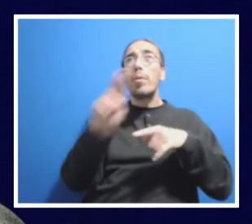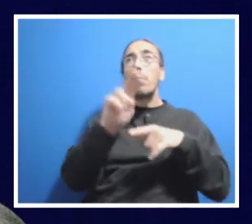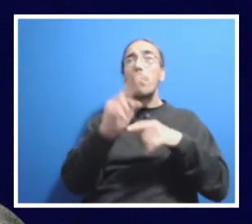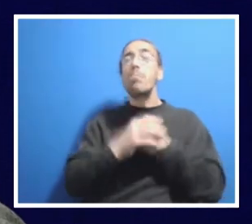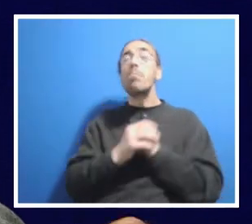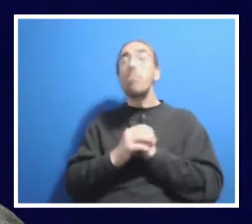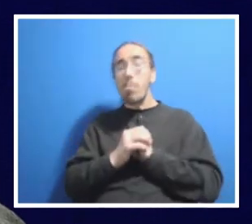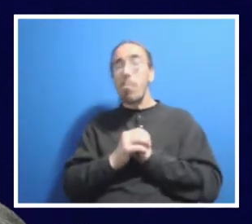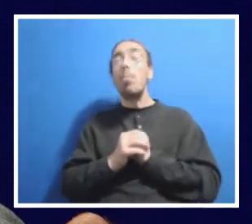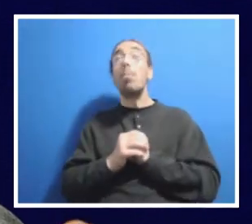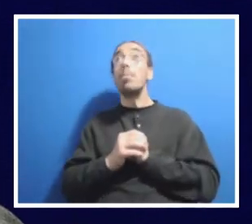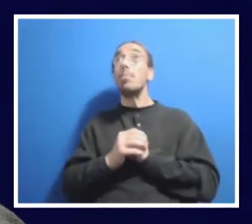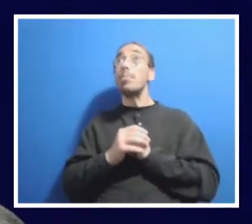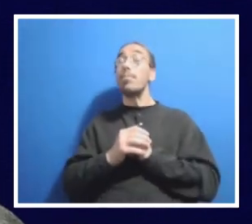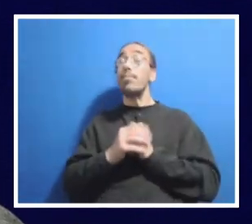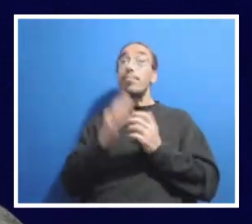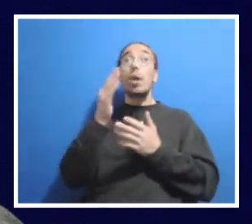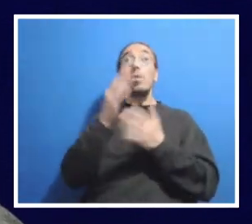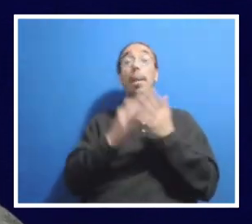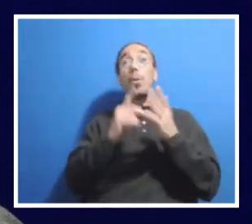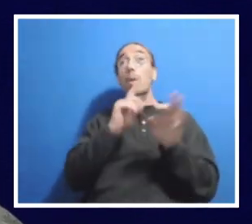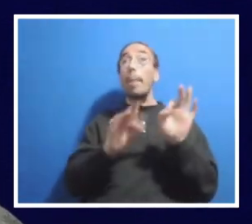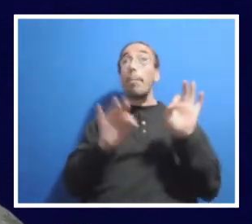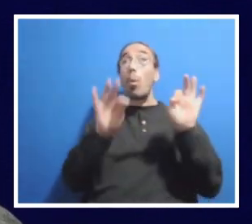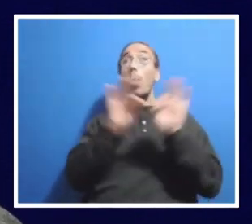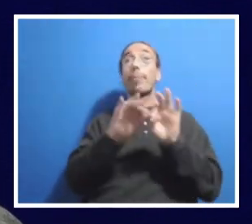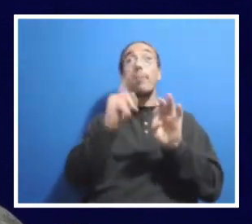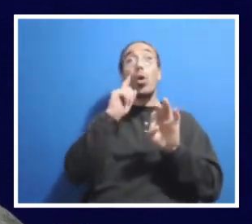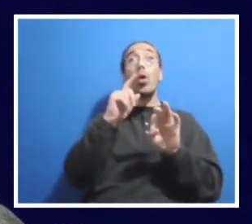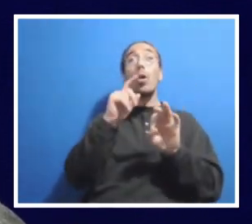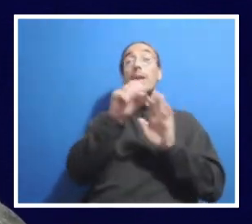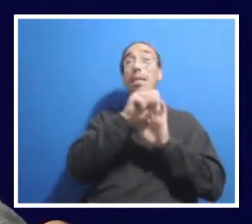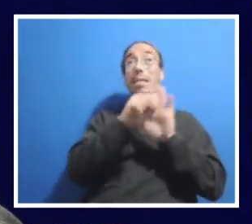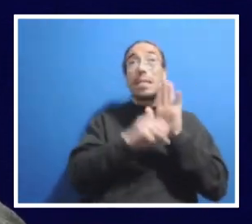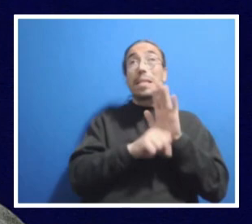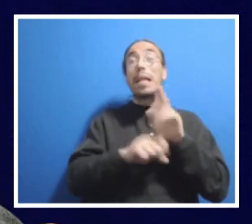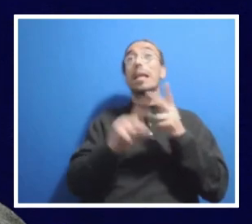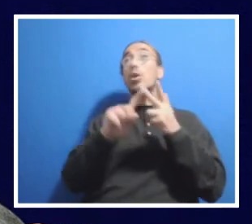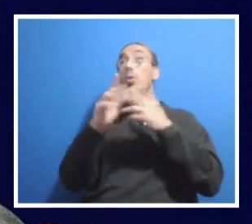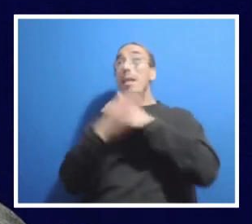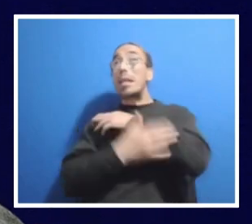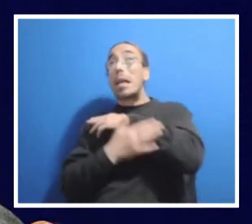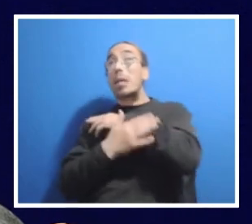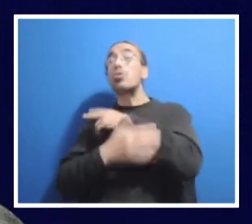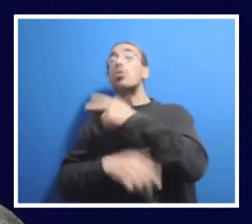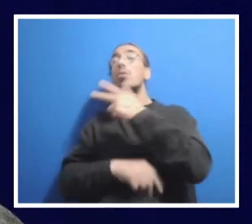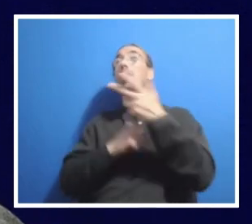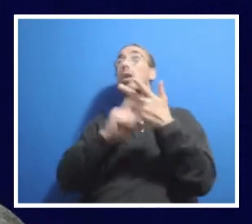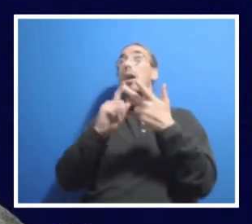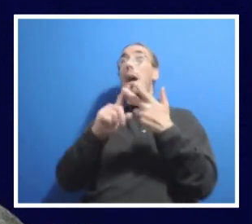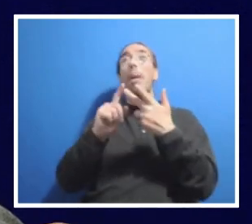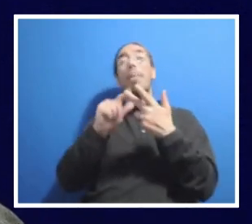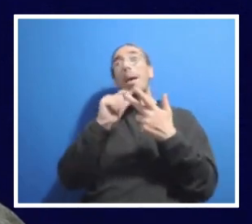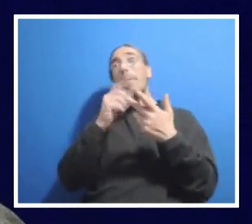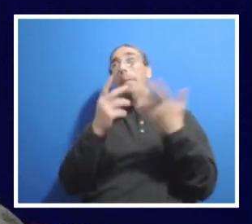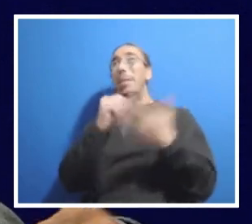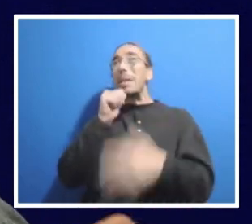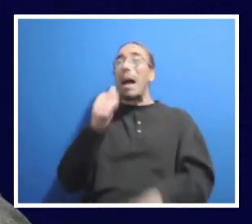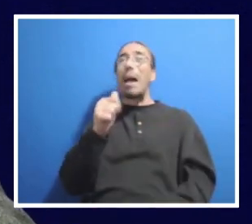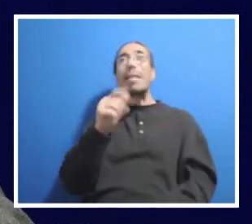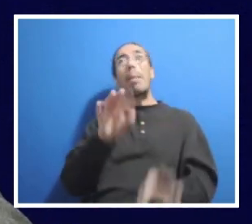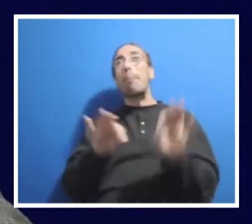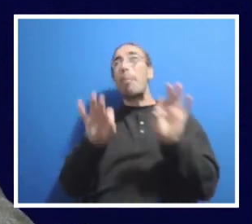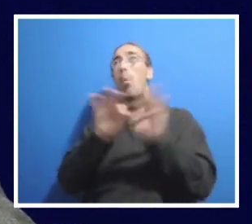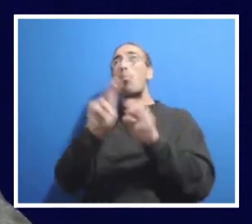were really critical to our students, to our economy, to our state, to our nation? But maybe they're not the key programs that we need anymore because